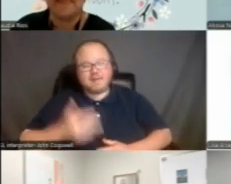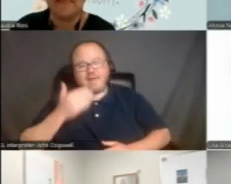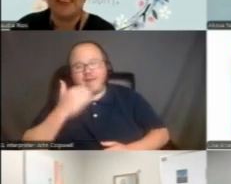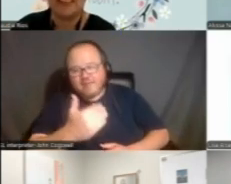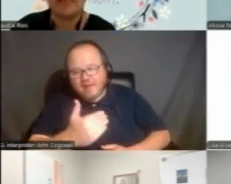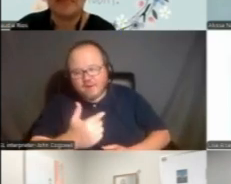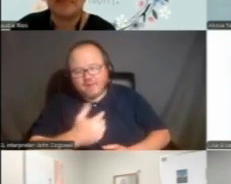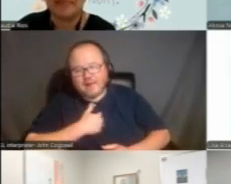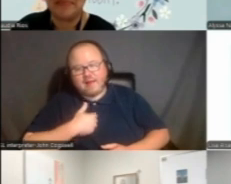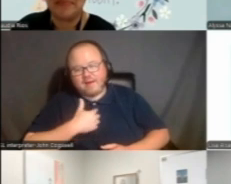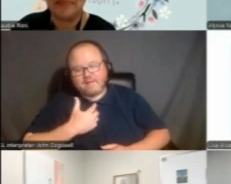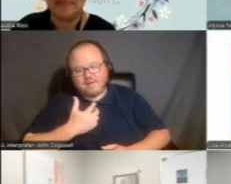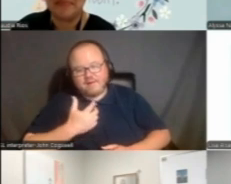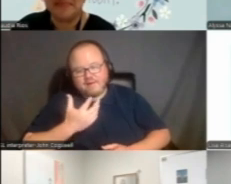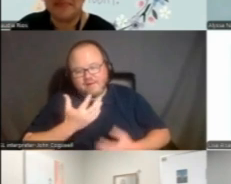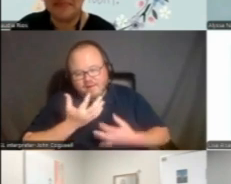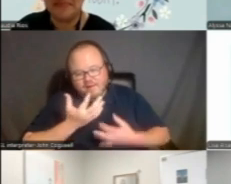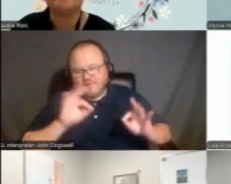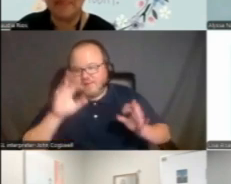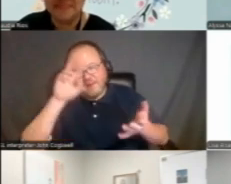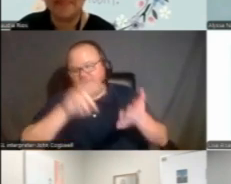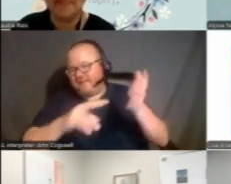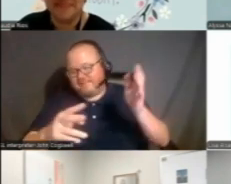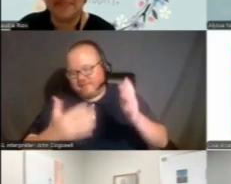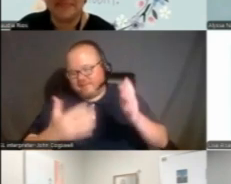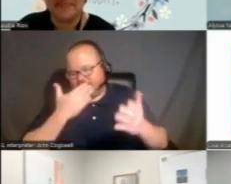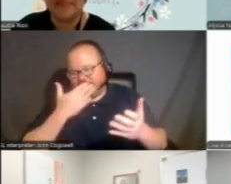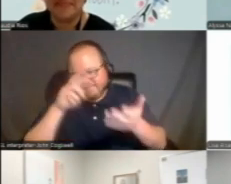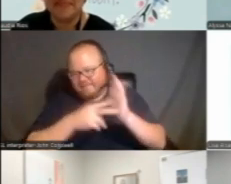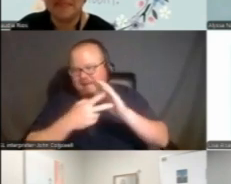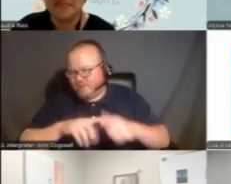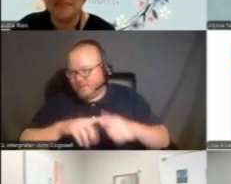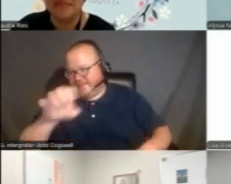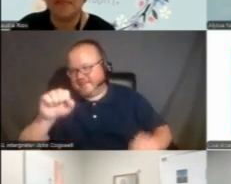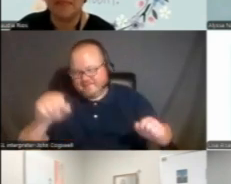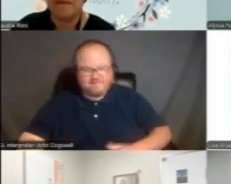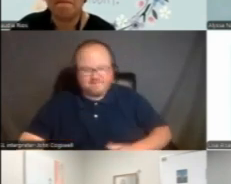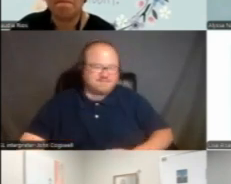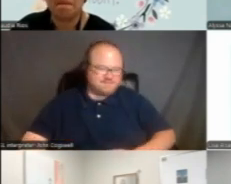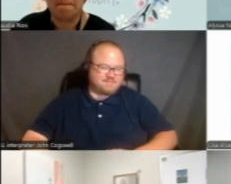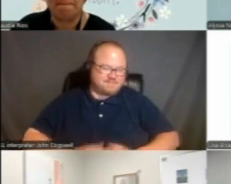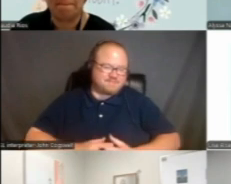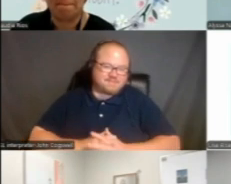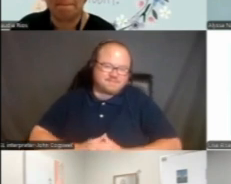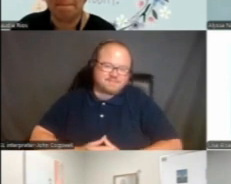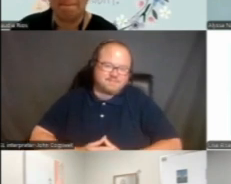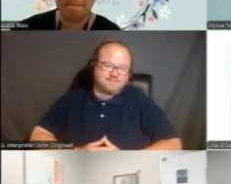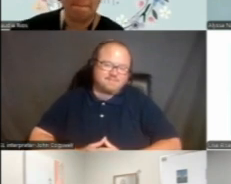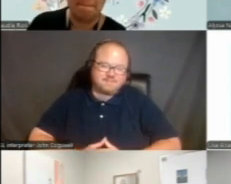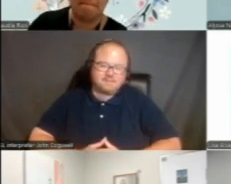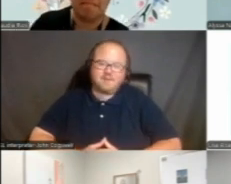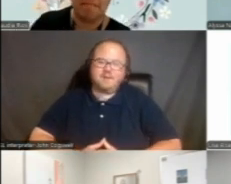you. I was free this, this, so it was meant to be. That's right. It was, I love that,